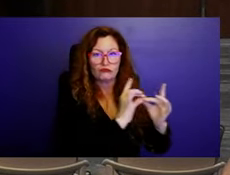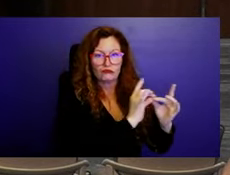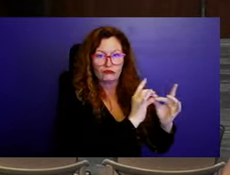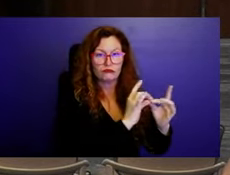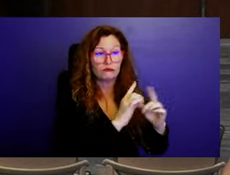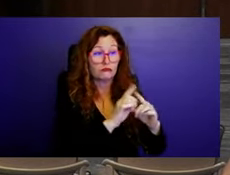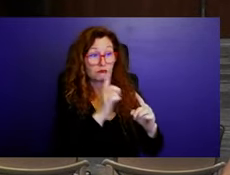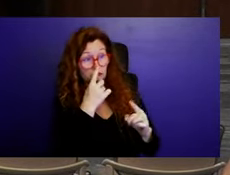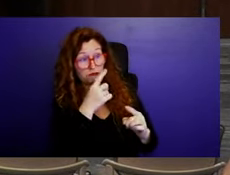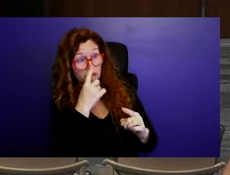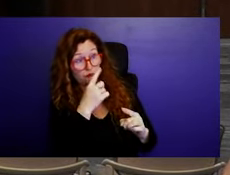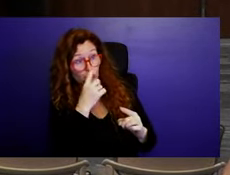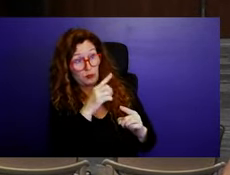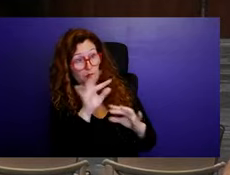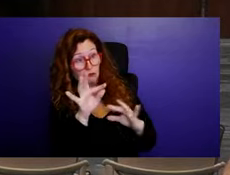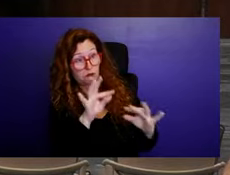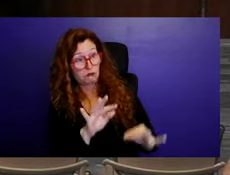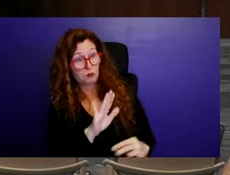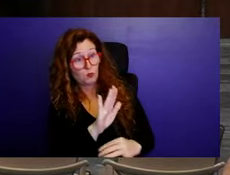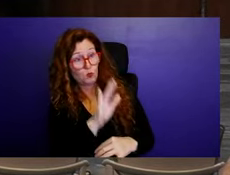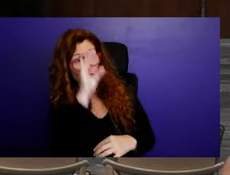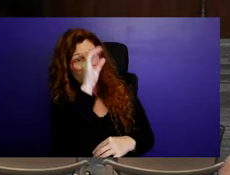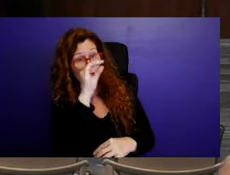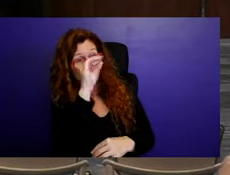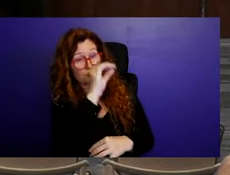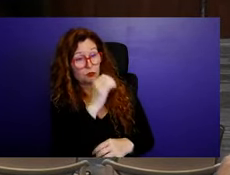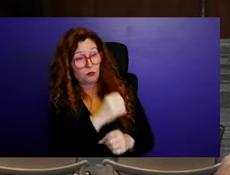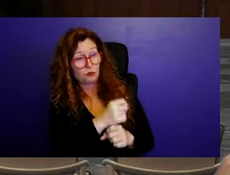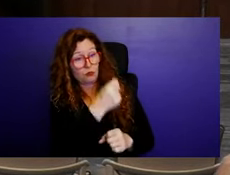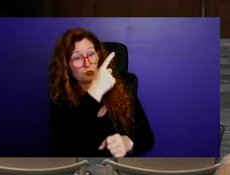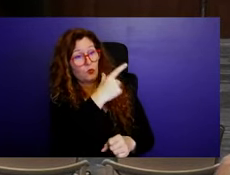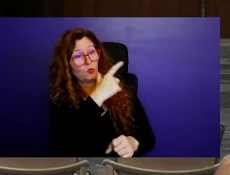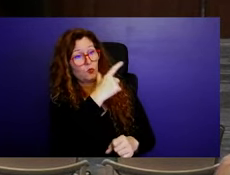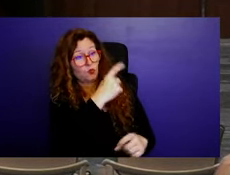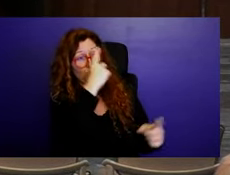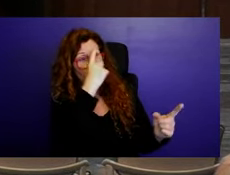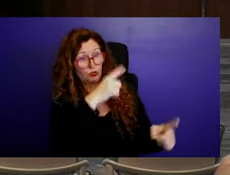clear idea of what the consensus is and commissioner Kelly, for you, it was